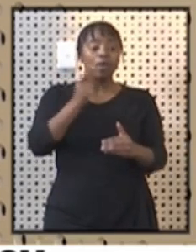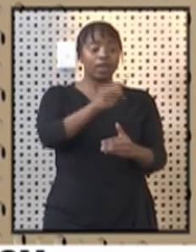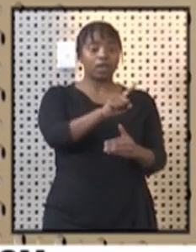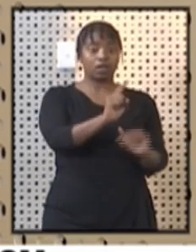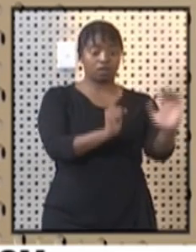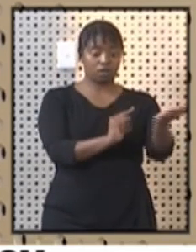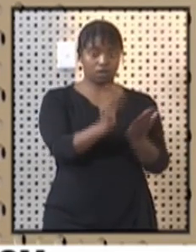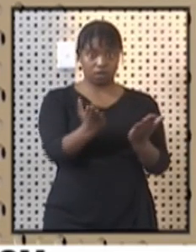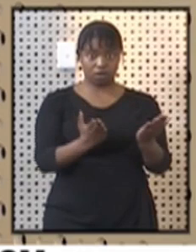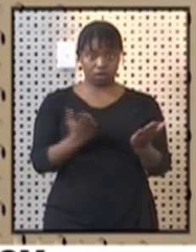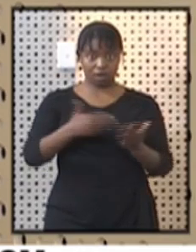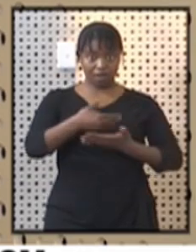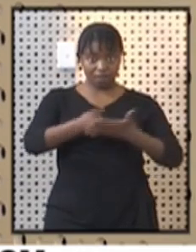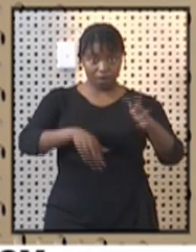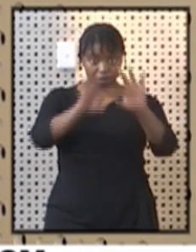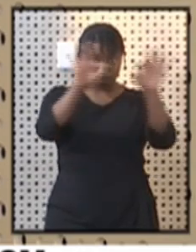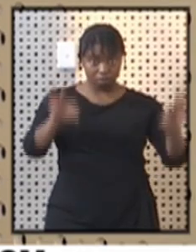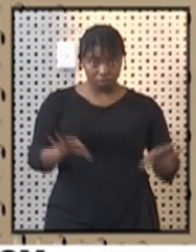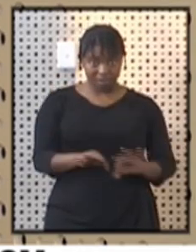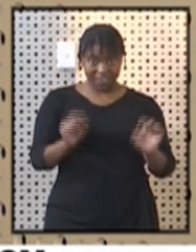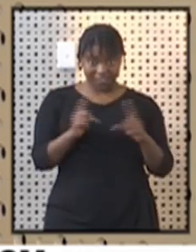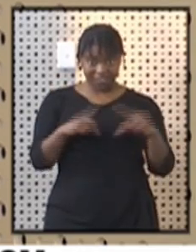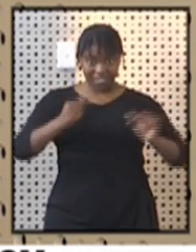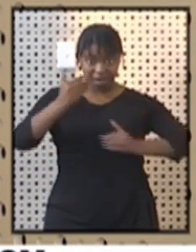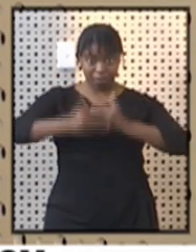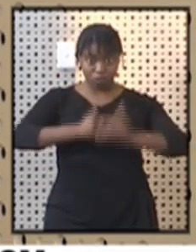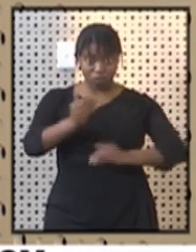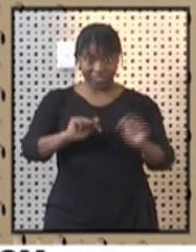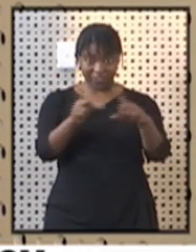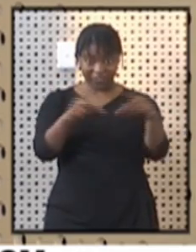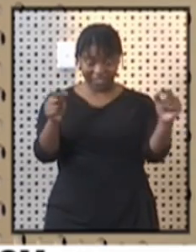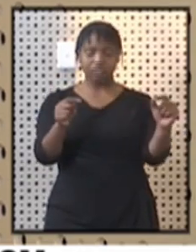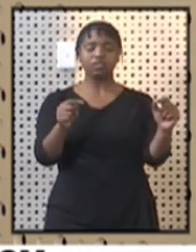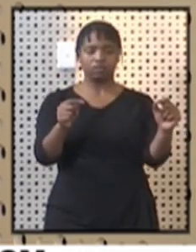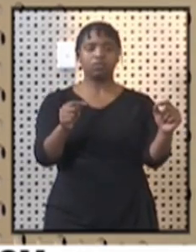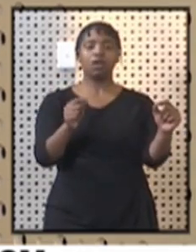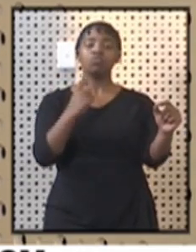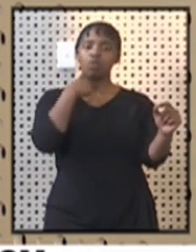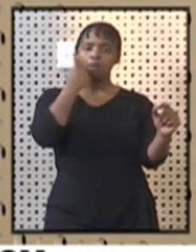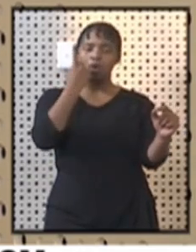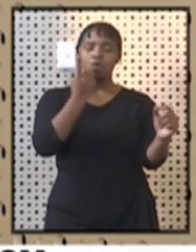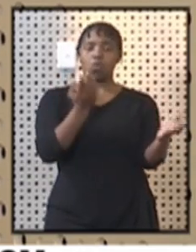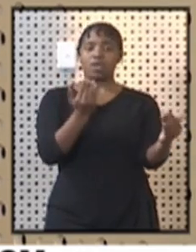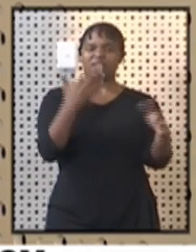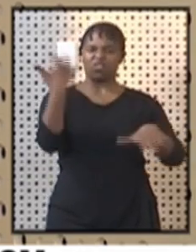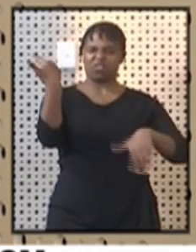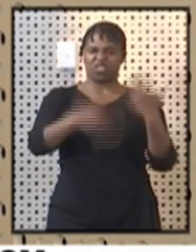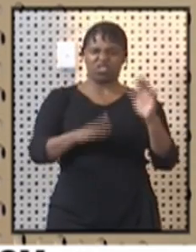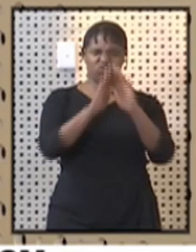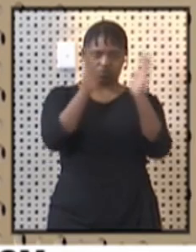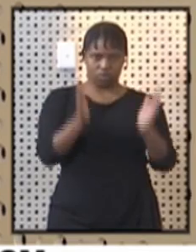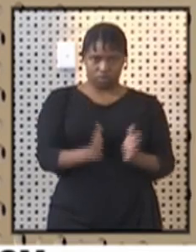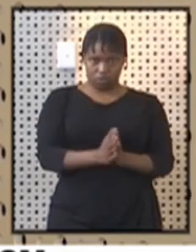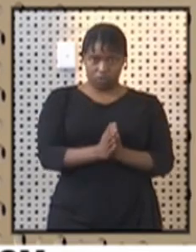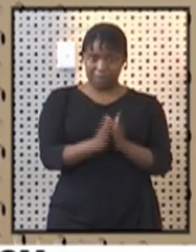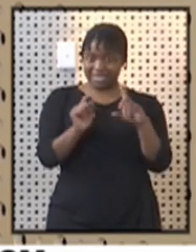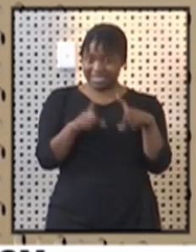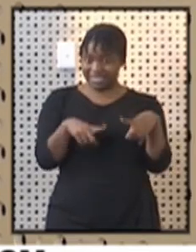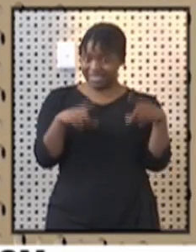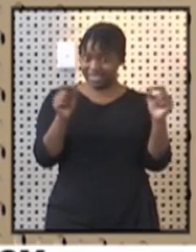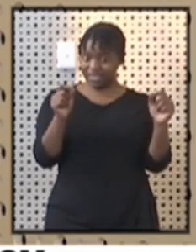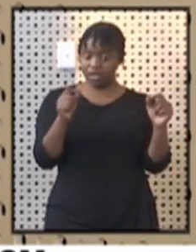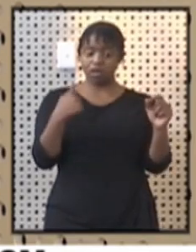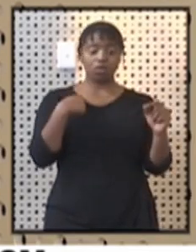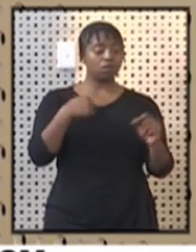process. The verification process is expected to be completed tomorrow. So once we have done that, verified that there is no